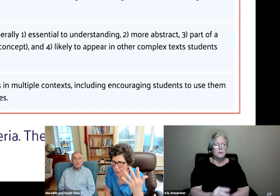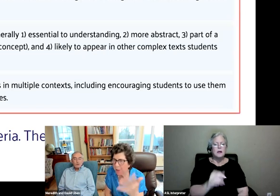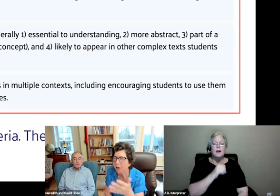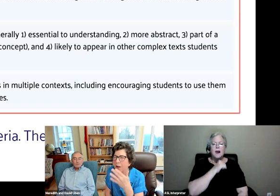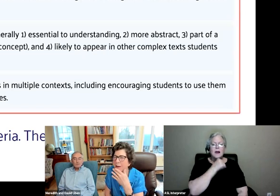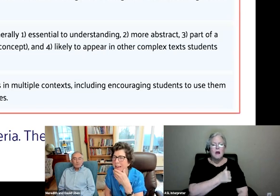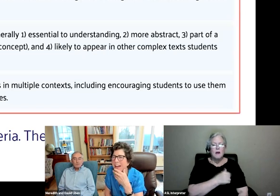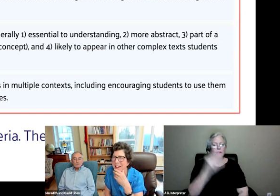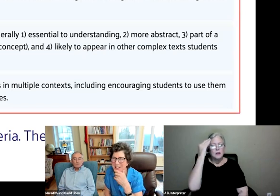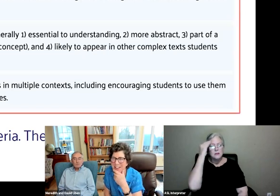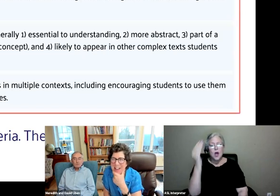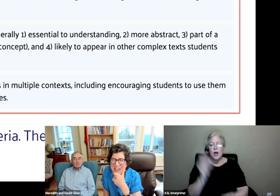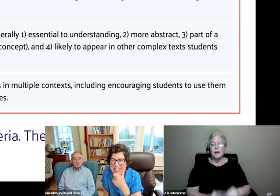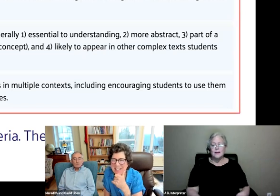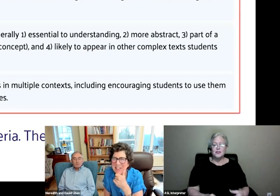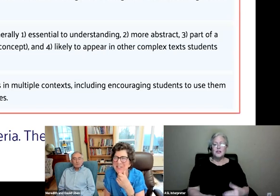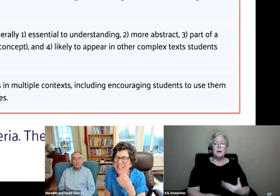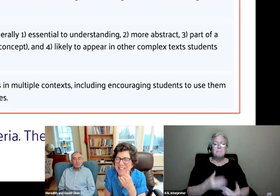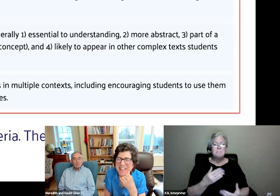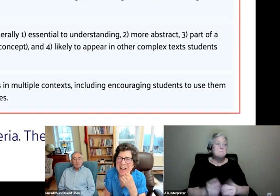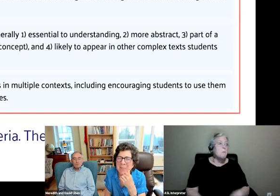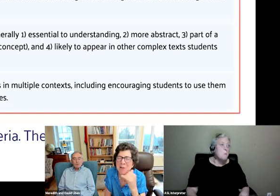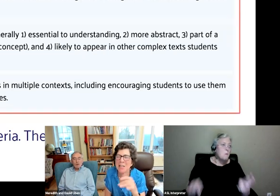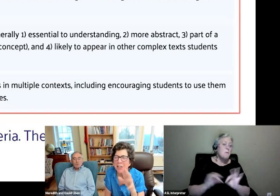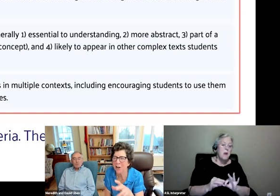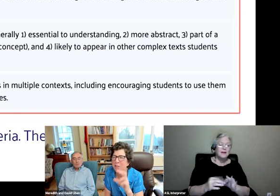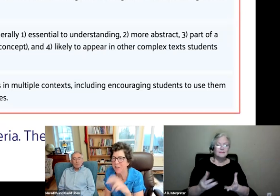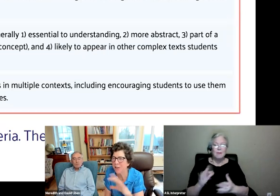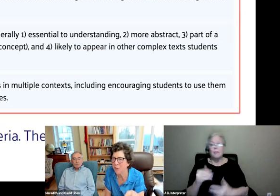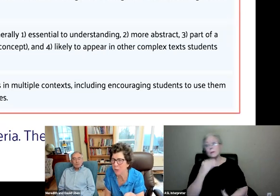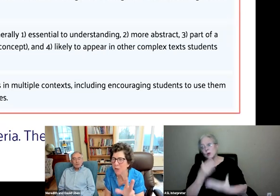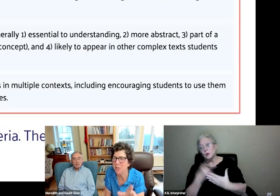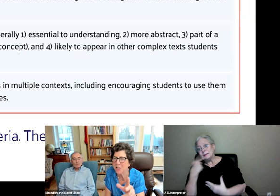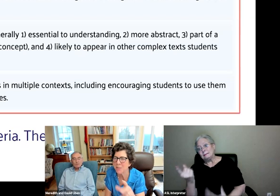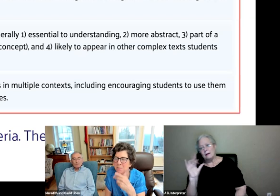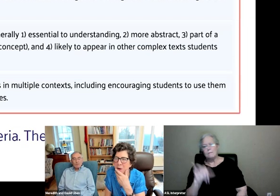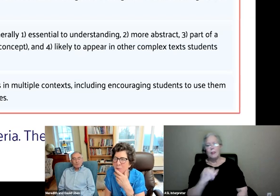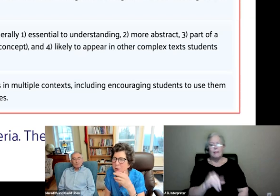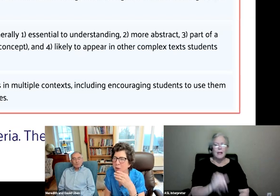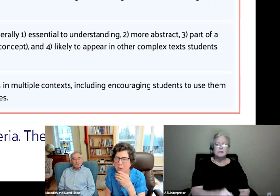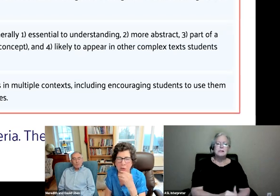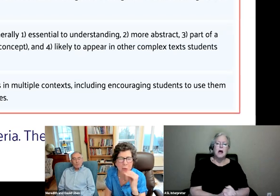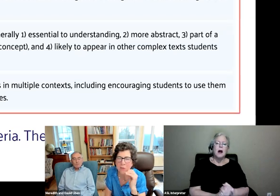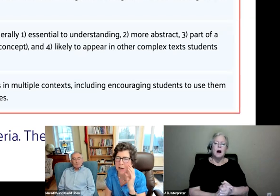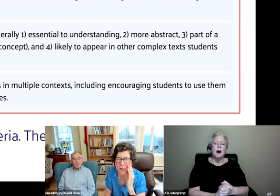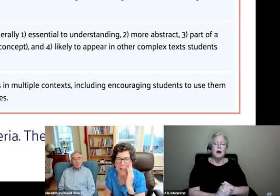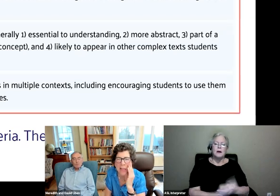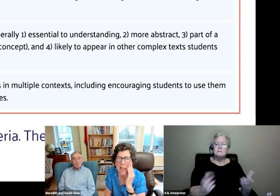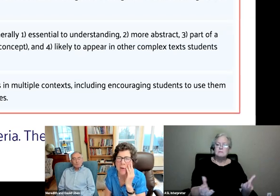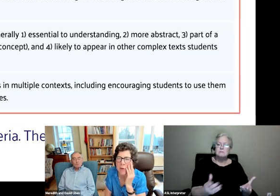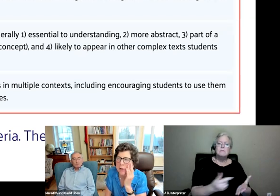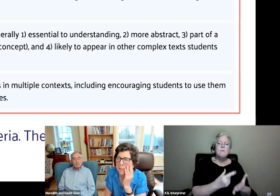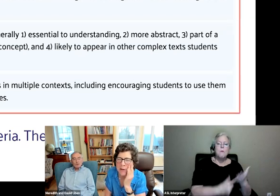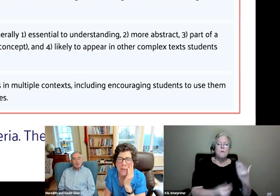which is... That would be good to say, wouldn't it? Which is a project of standards work, which as Barbara noted, Sue founded